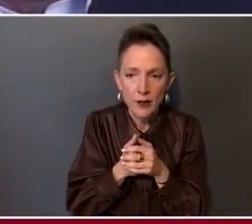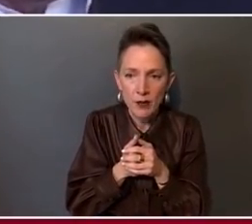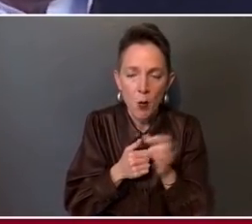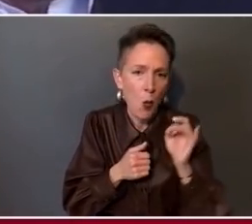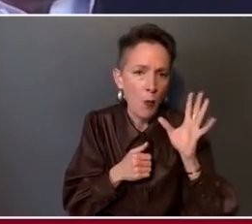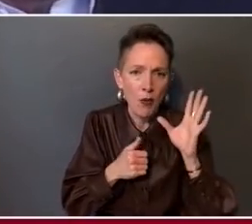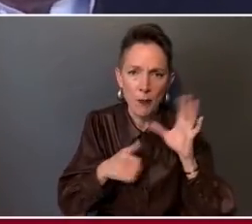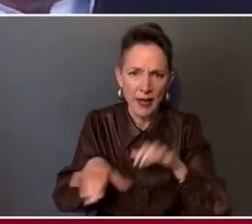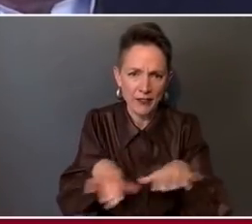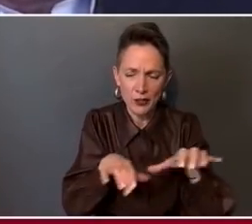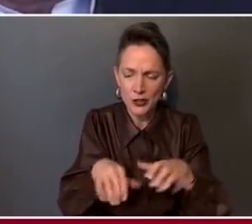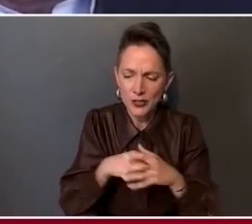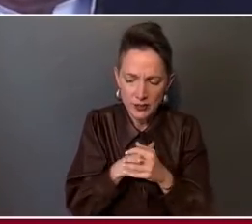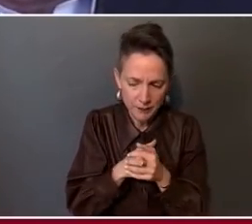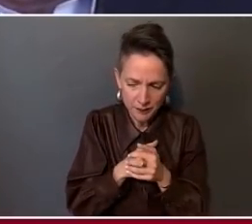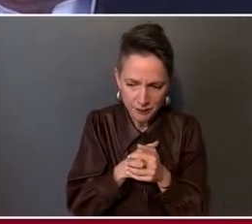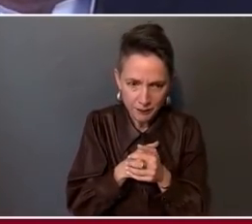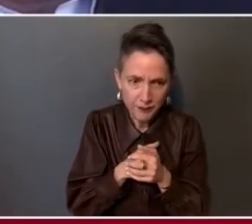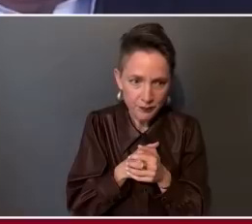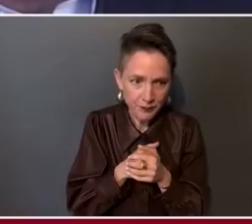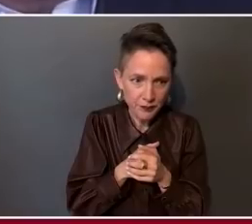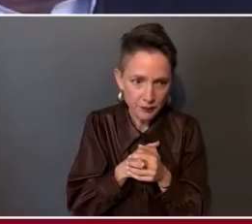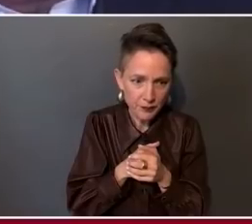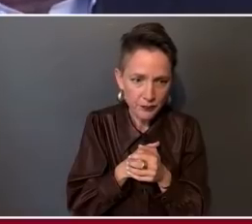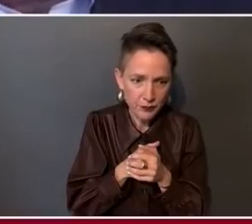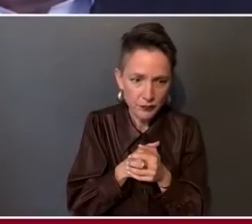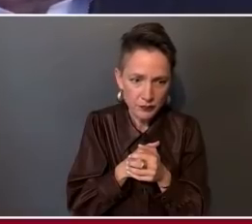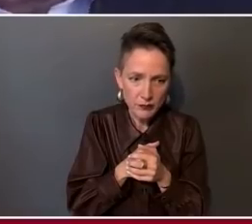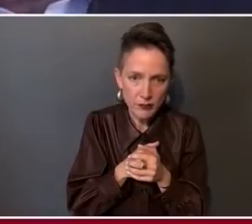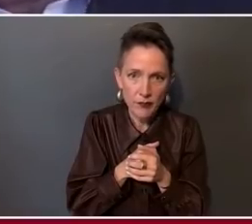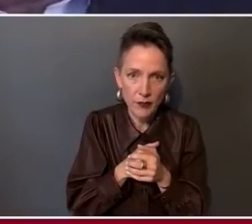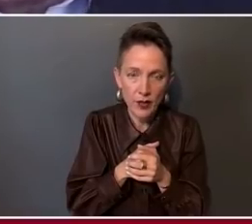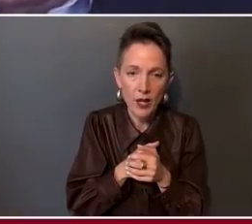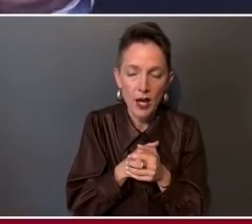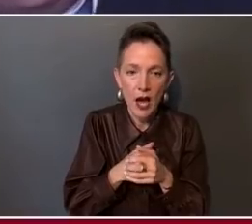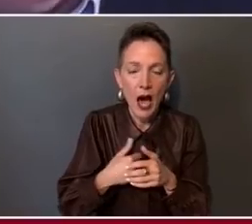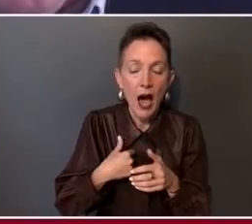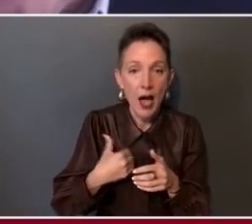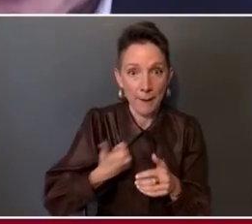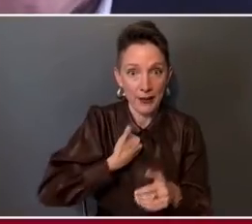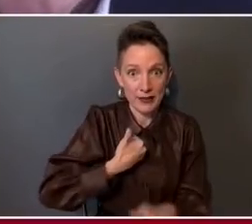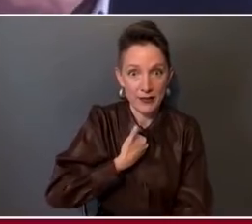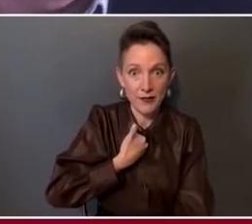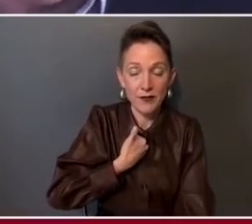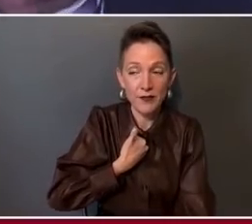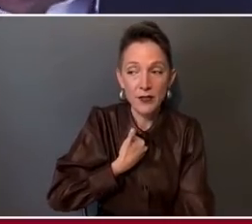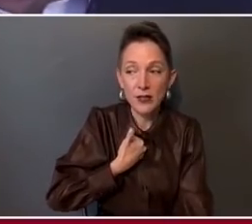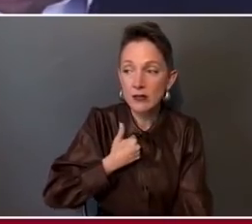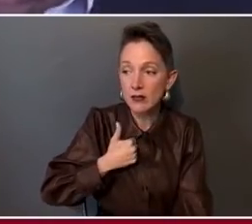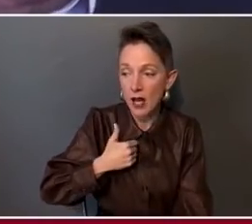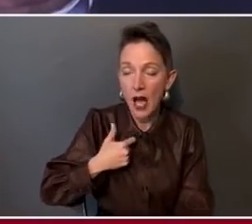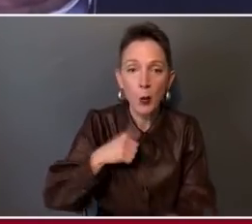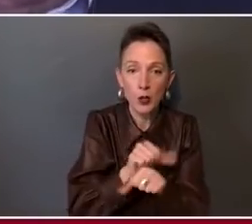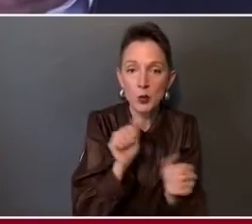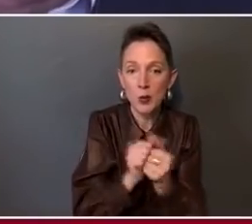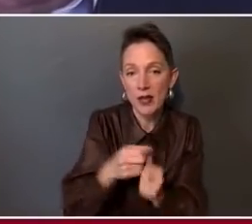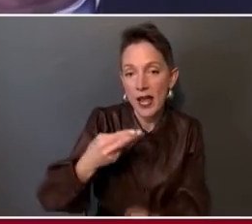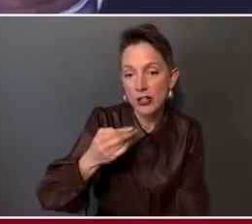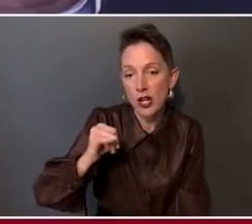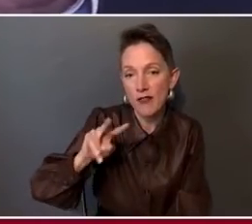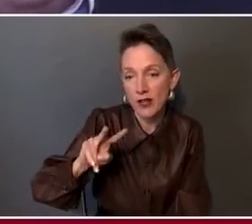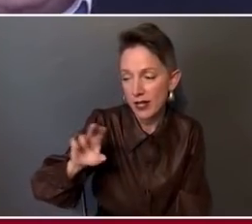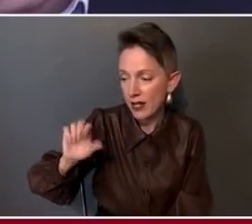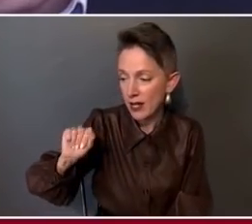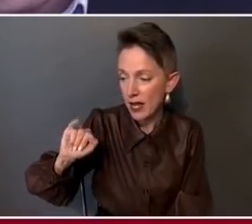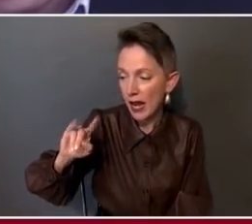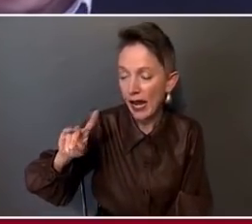health. You know, I had cut my teeth early in the early days in HIV-AIDS. I was involved in the